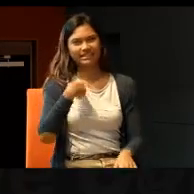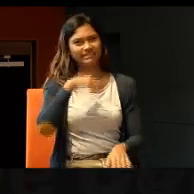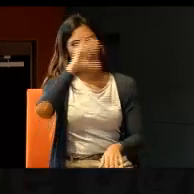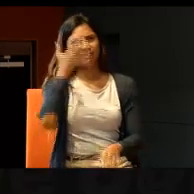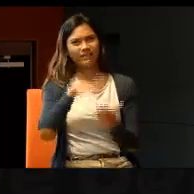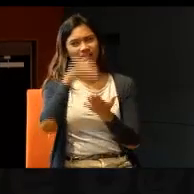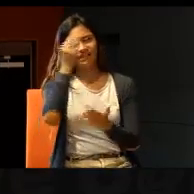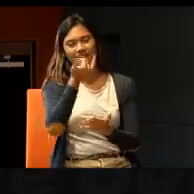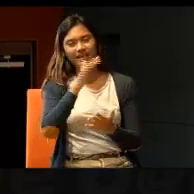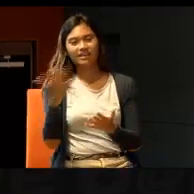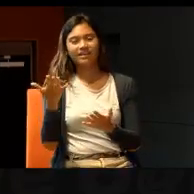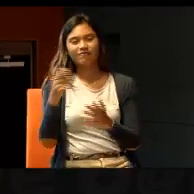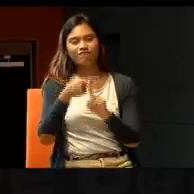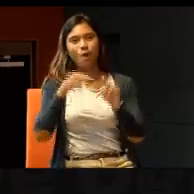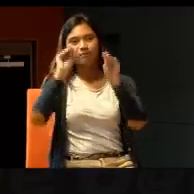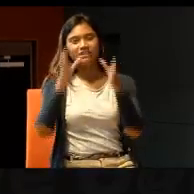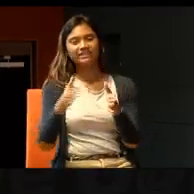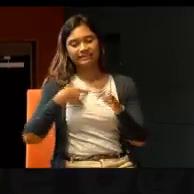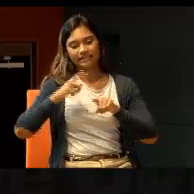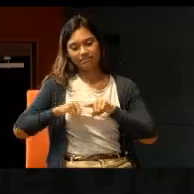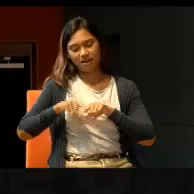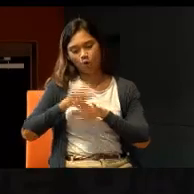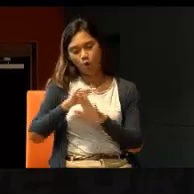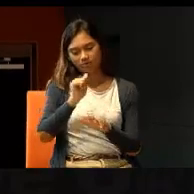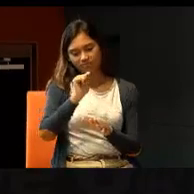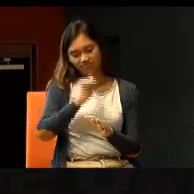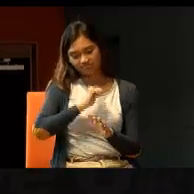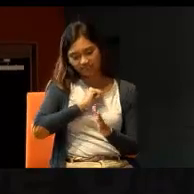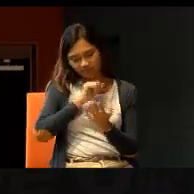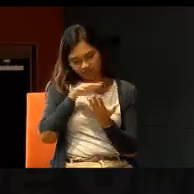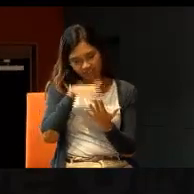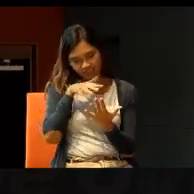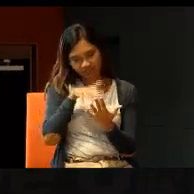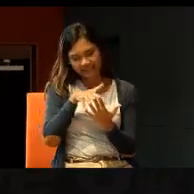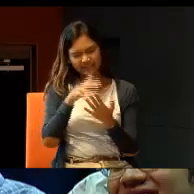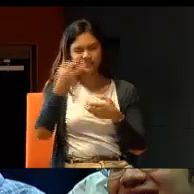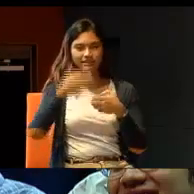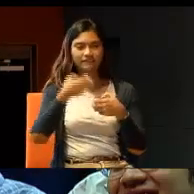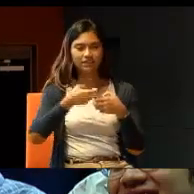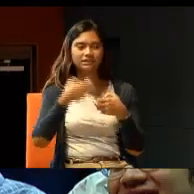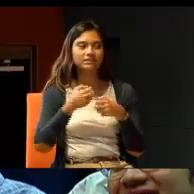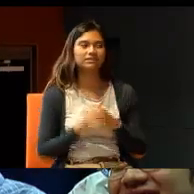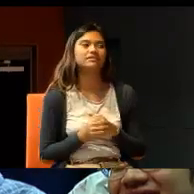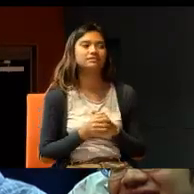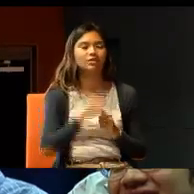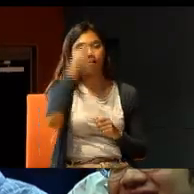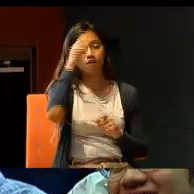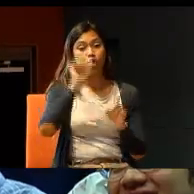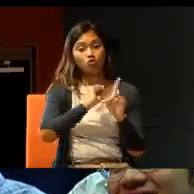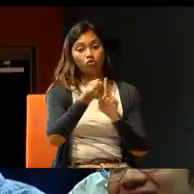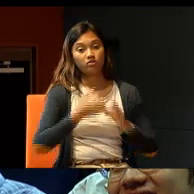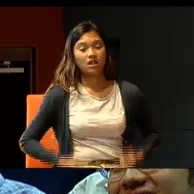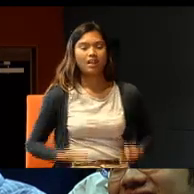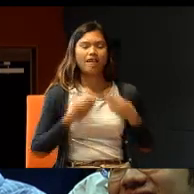teachers, I depend on a lot of self-study, which is tough, even at the best of times, it's very tough. And of course, for social life, the same